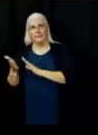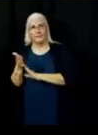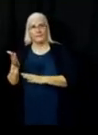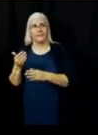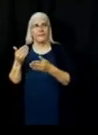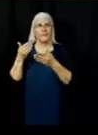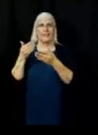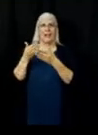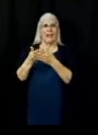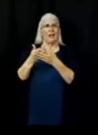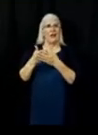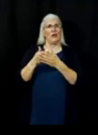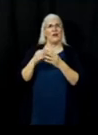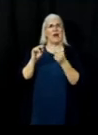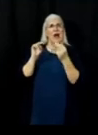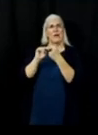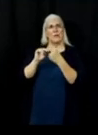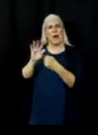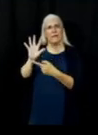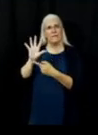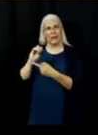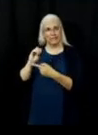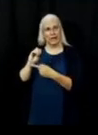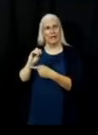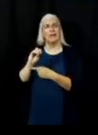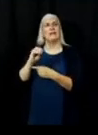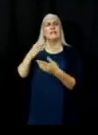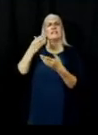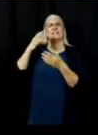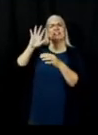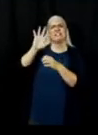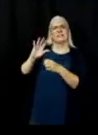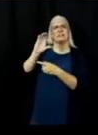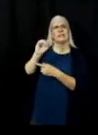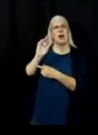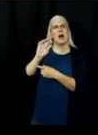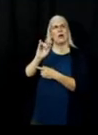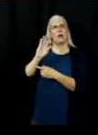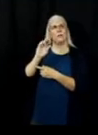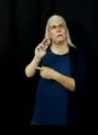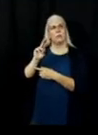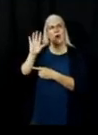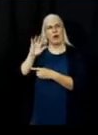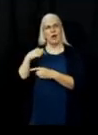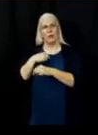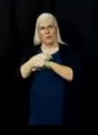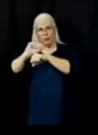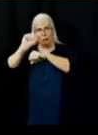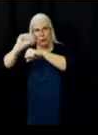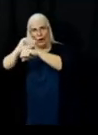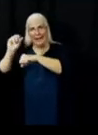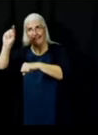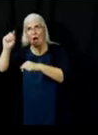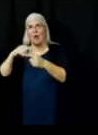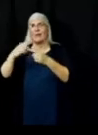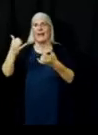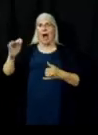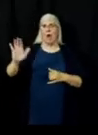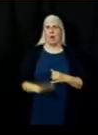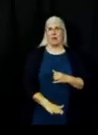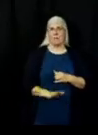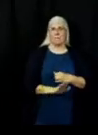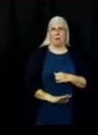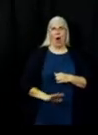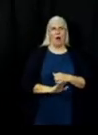corridor and here in the Caribou drainage. So we're working collaboratively and cooperatively with those folks. As we get down here to the fire's edge off of Highway